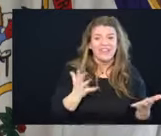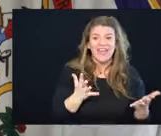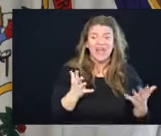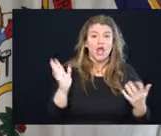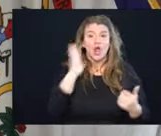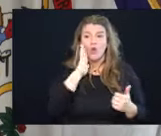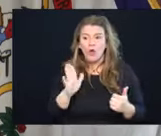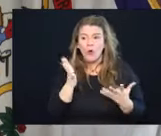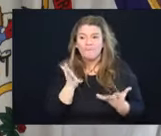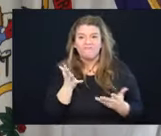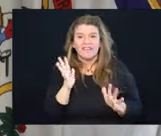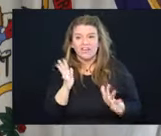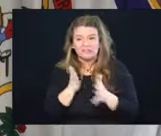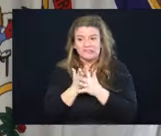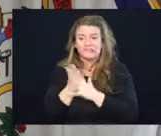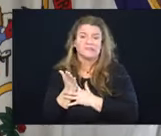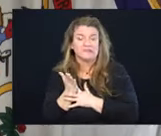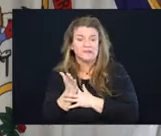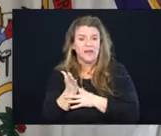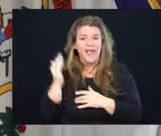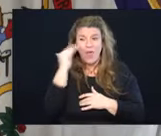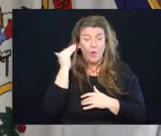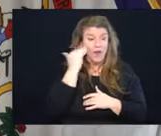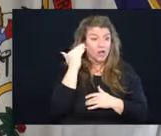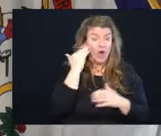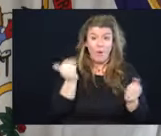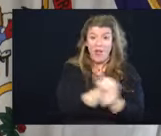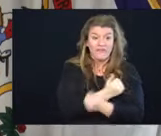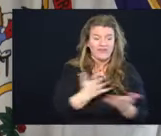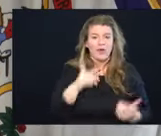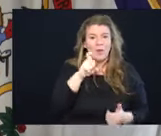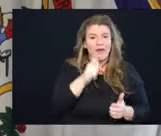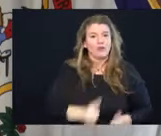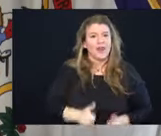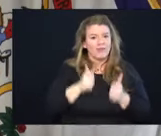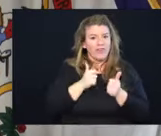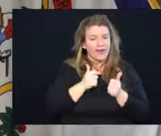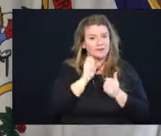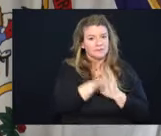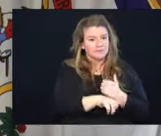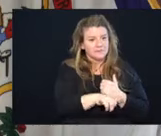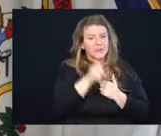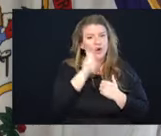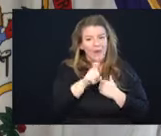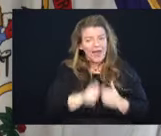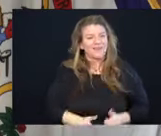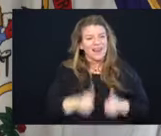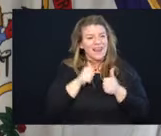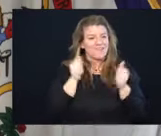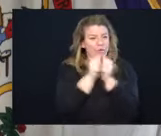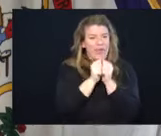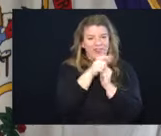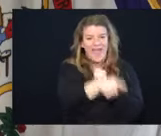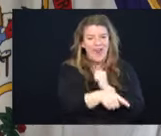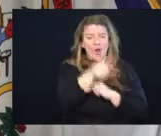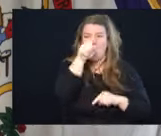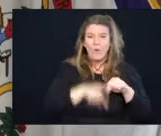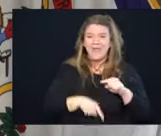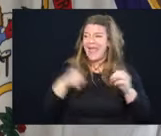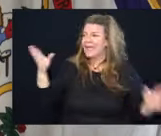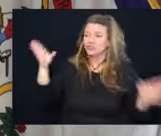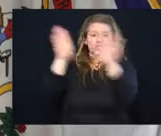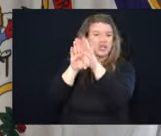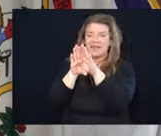going to pass. And we know in every way we've got to live with it. We've got to live with it. We can't shut down.